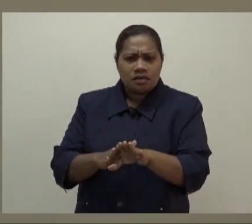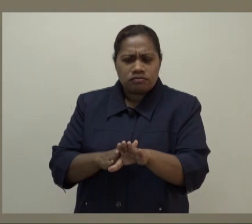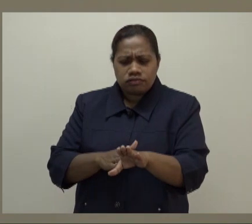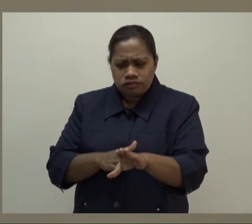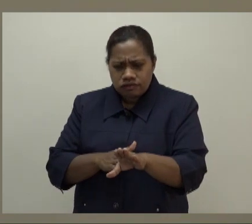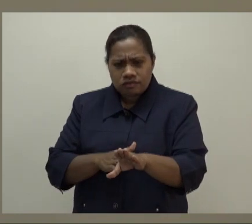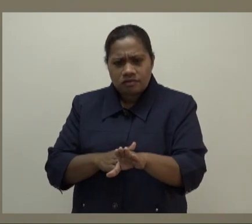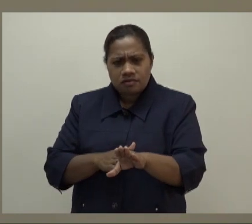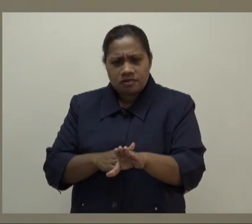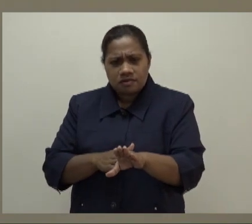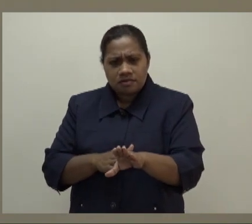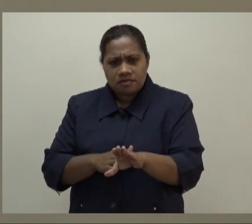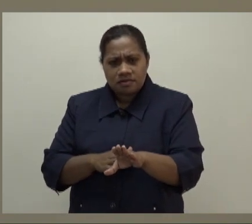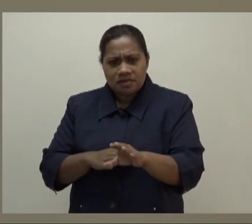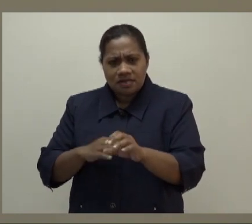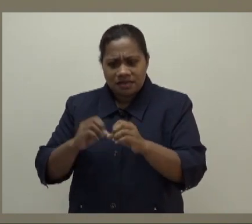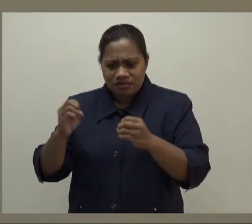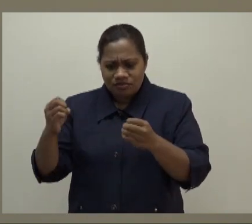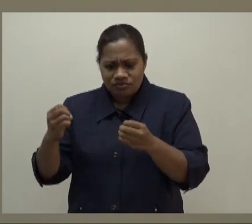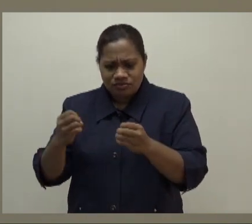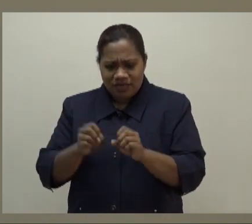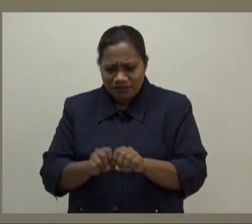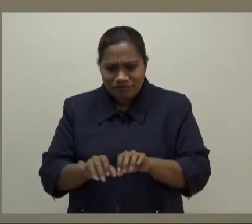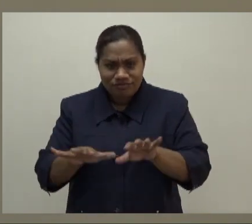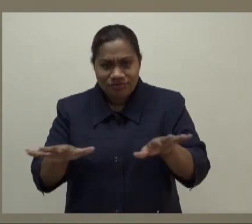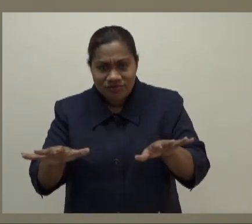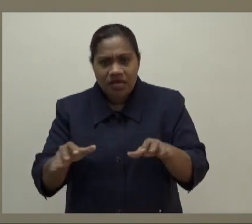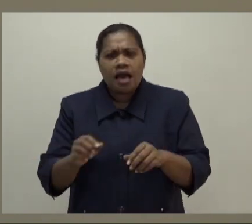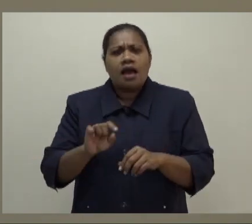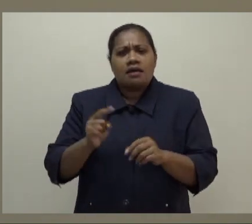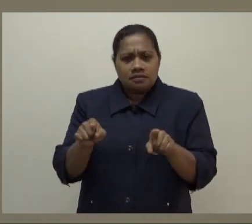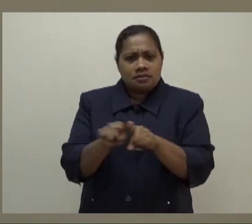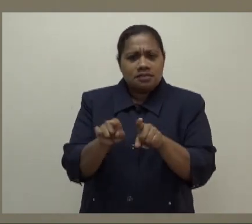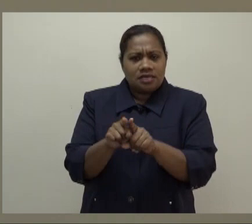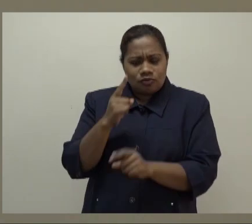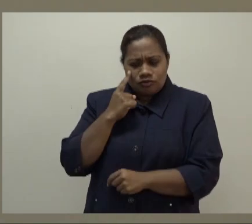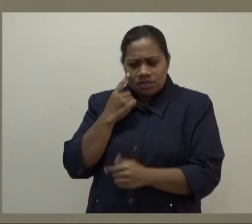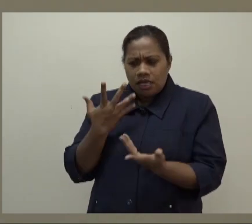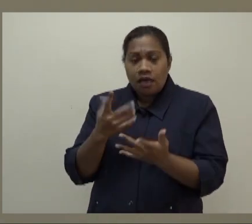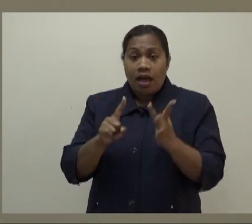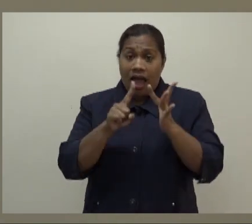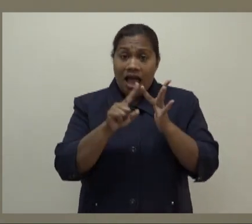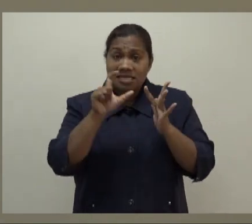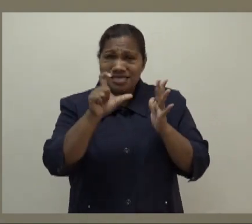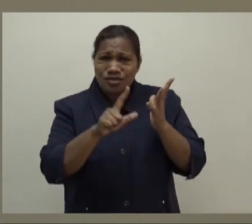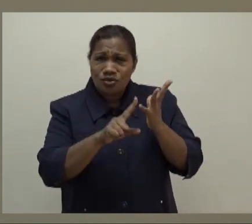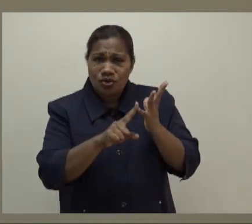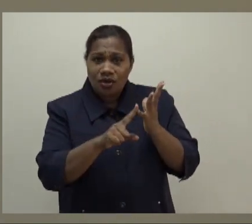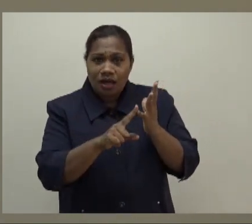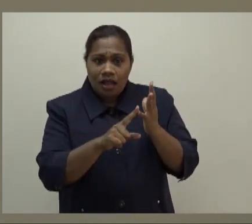We also have, as highlighted, not seen much in terms of our ICU care being